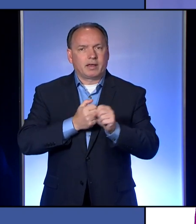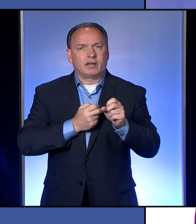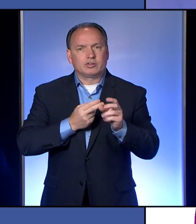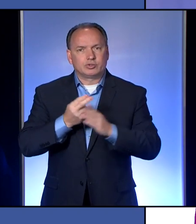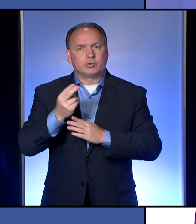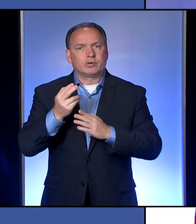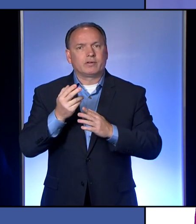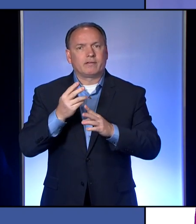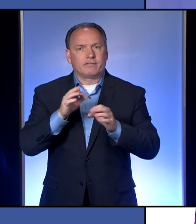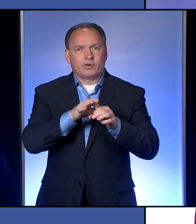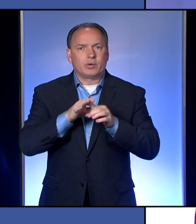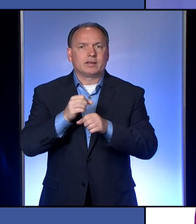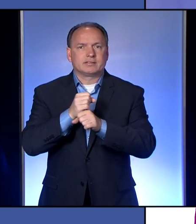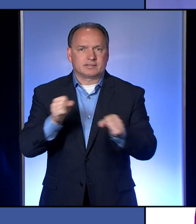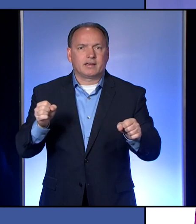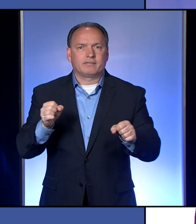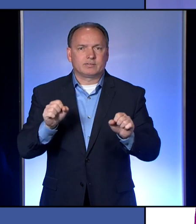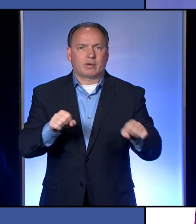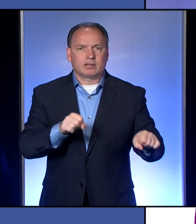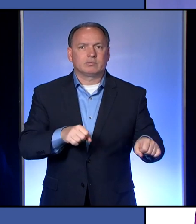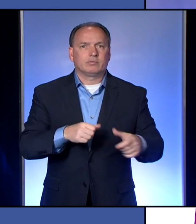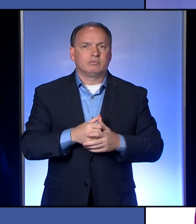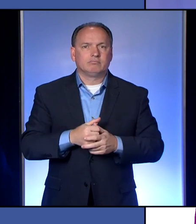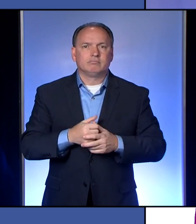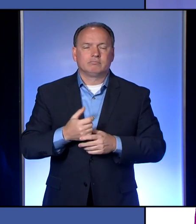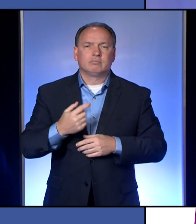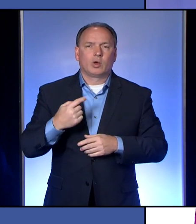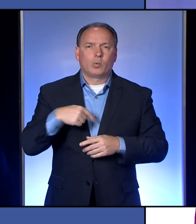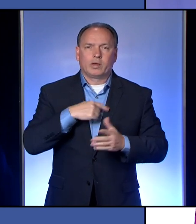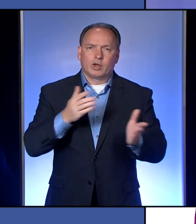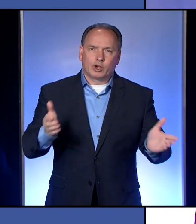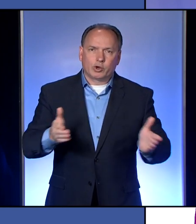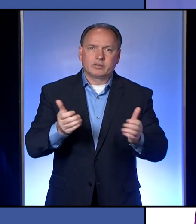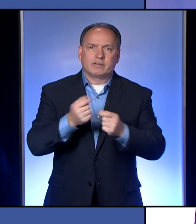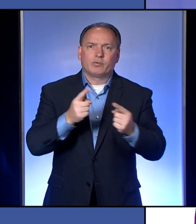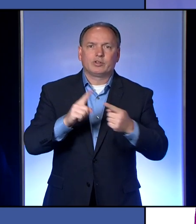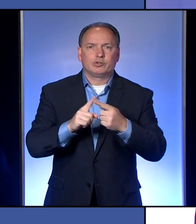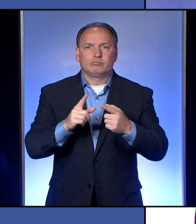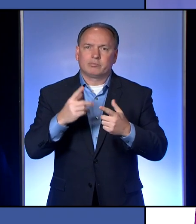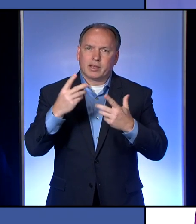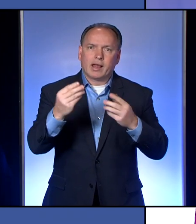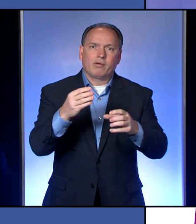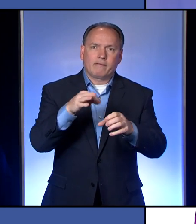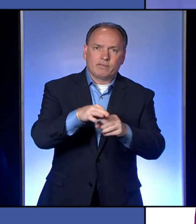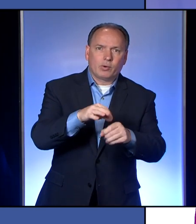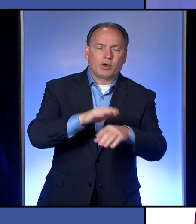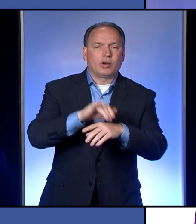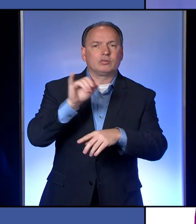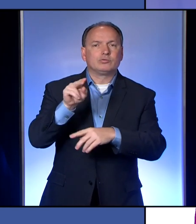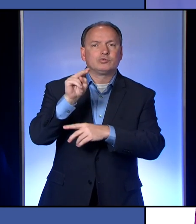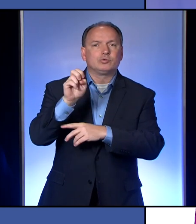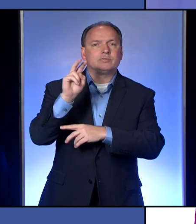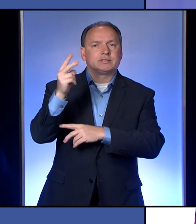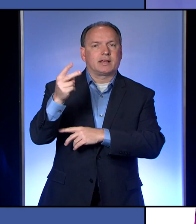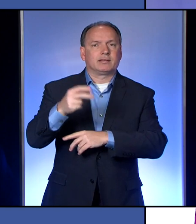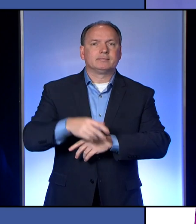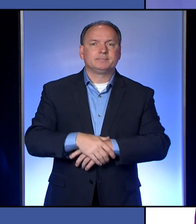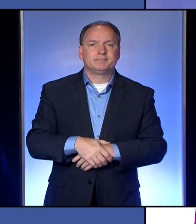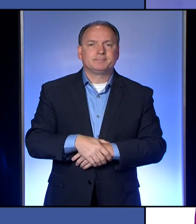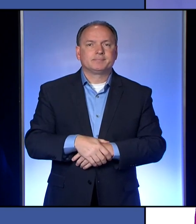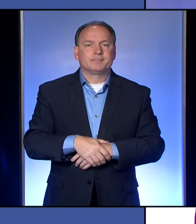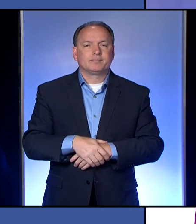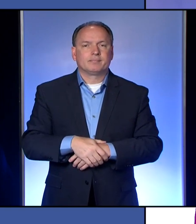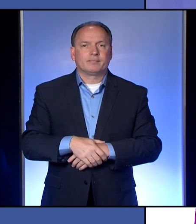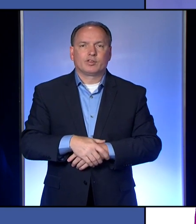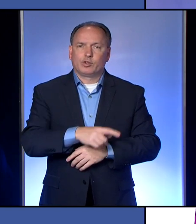voting is as safe as possible and we obviously encourage everyone to get out on June 2nd. Do you expect there's going to be